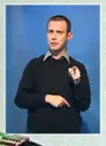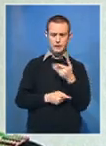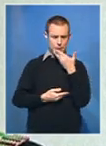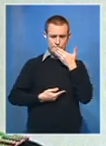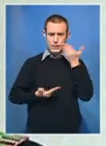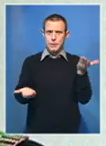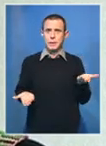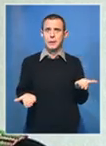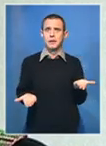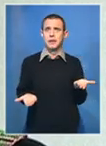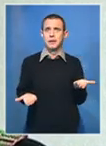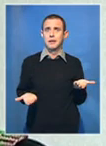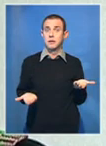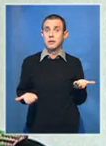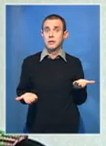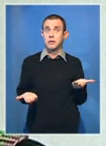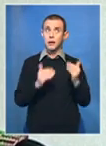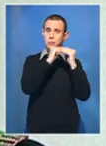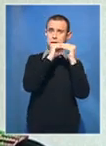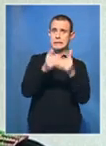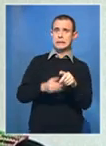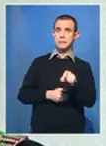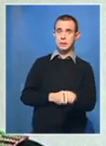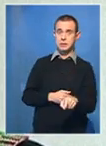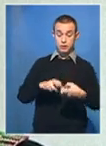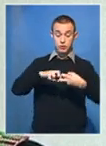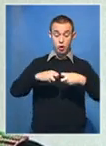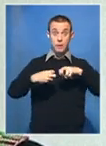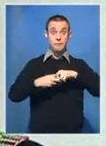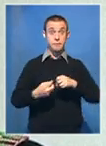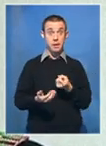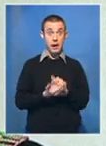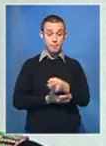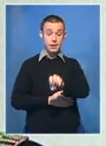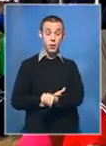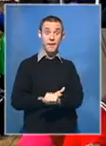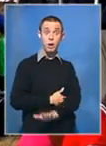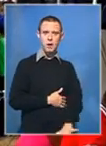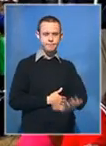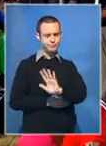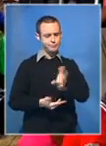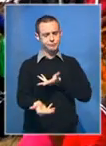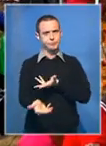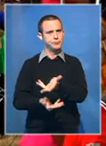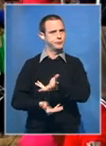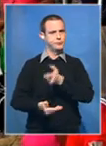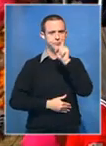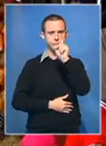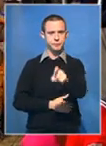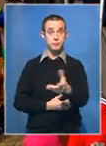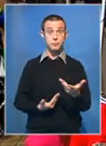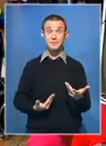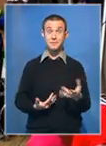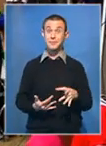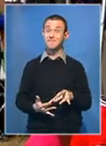their governments. Whatever problems there are must be addressed through dialogue. South Africa will be